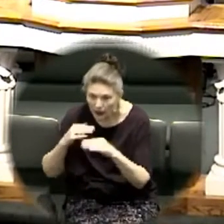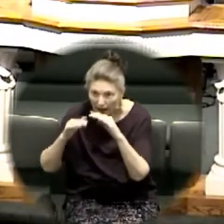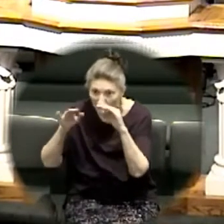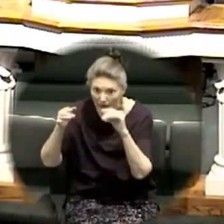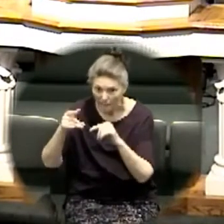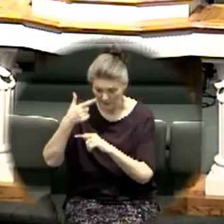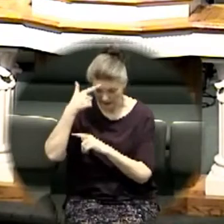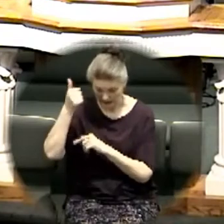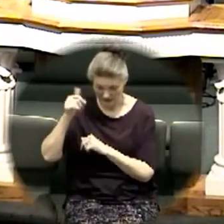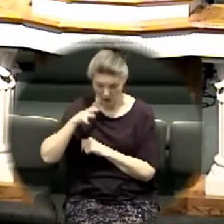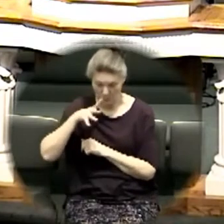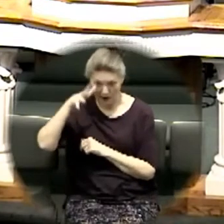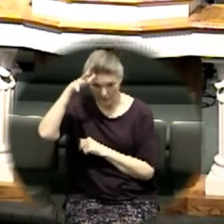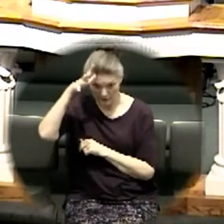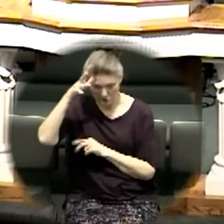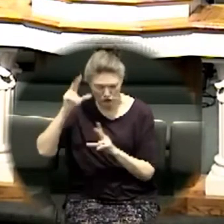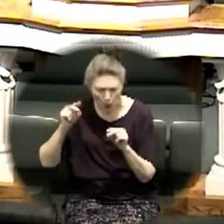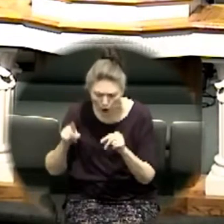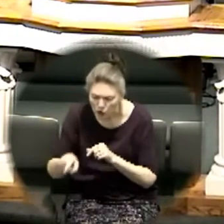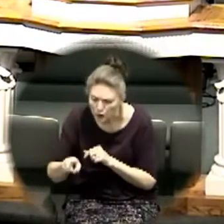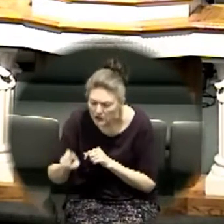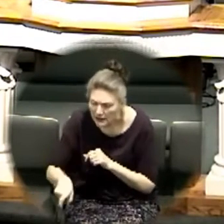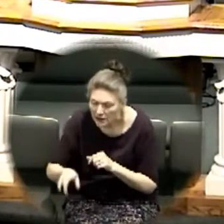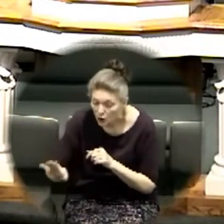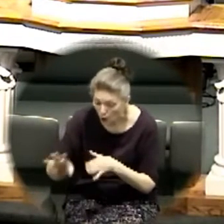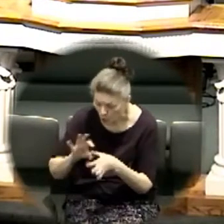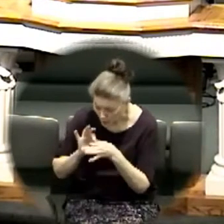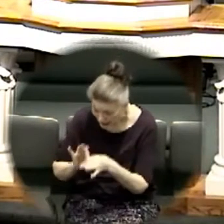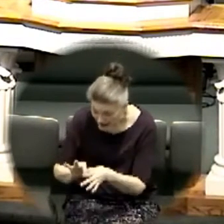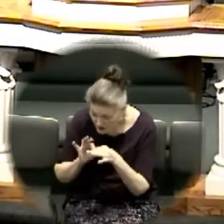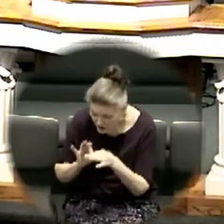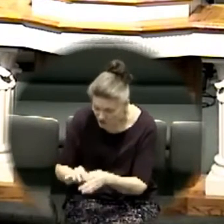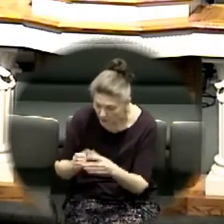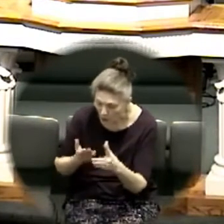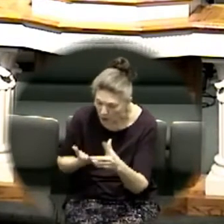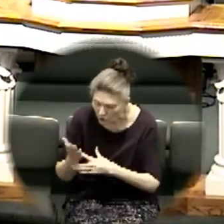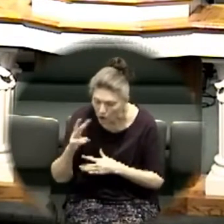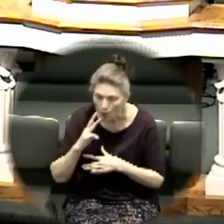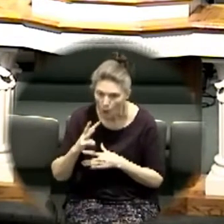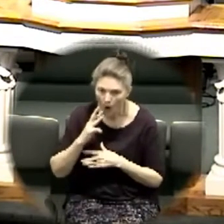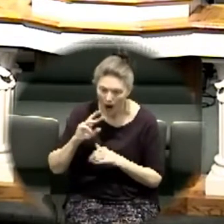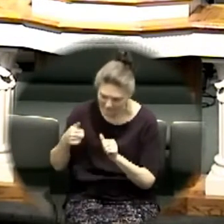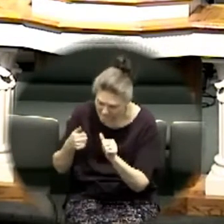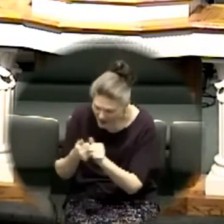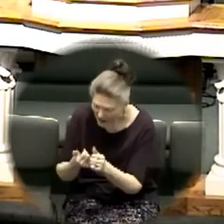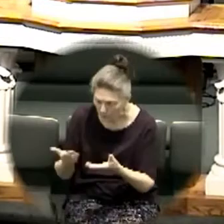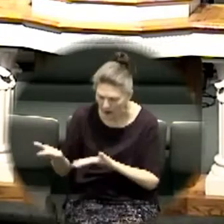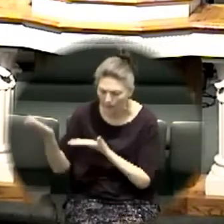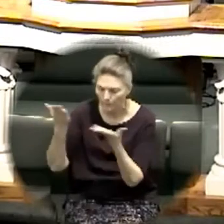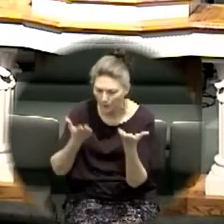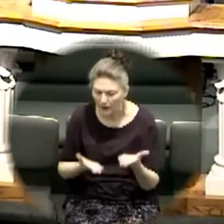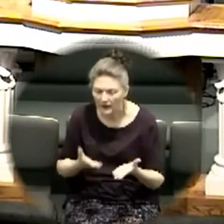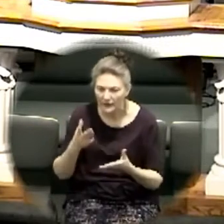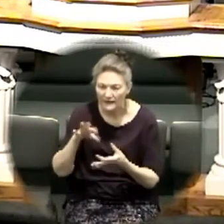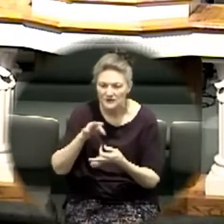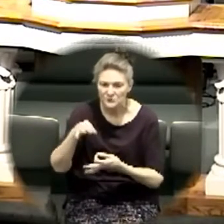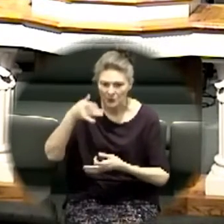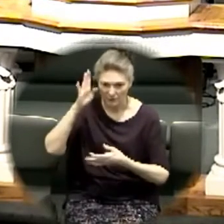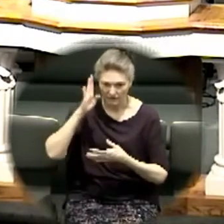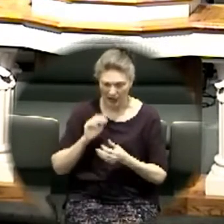you have to have your own relationship with passing through the water and following and carrying the presence of god